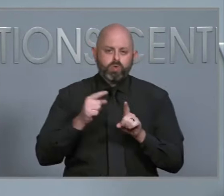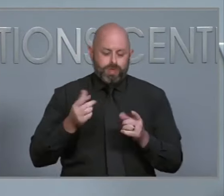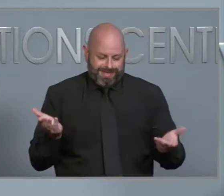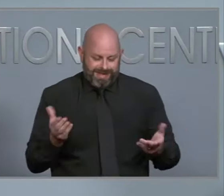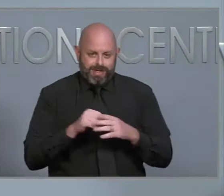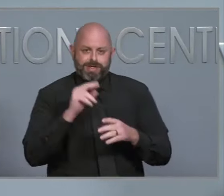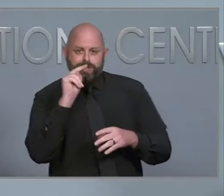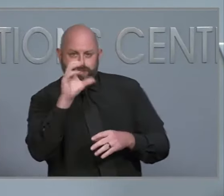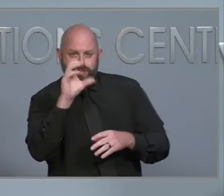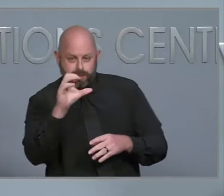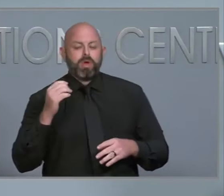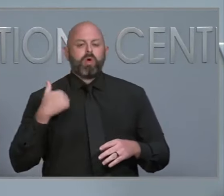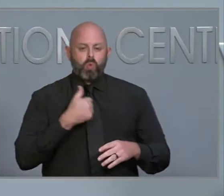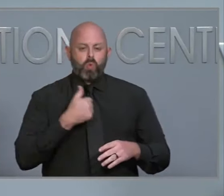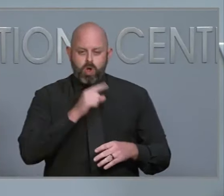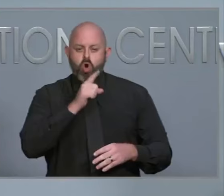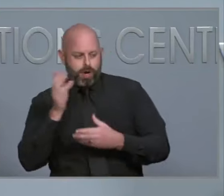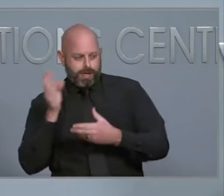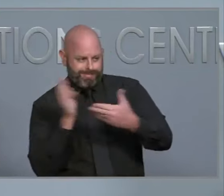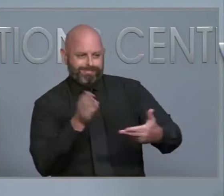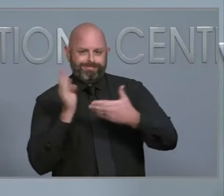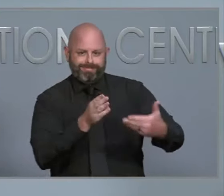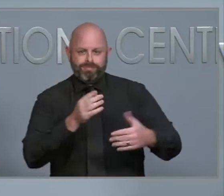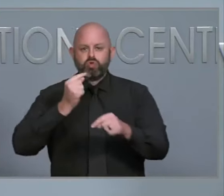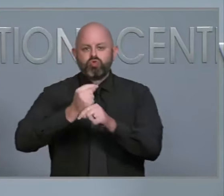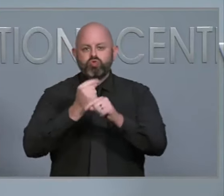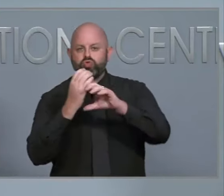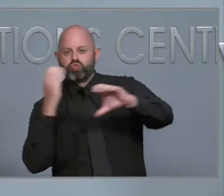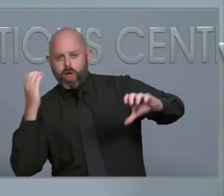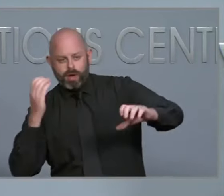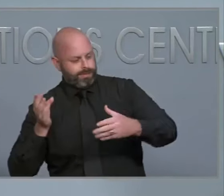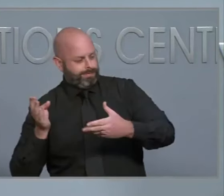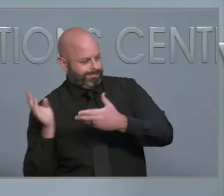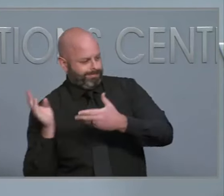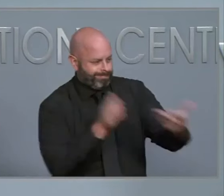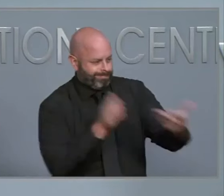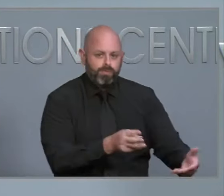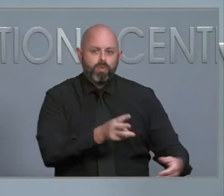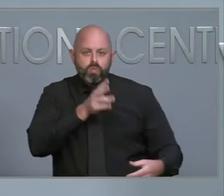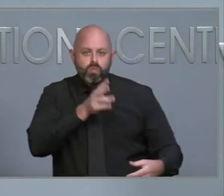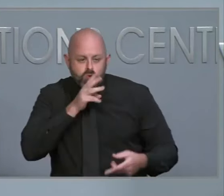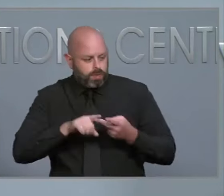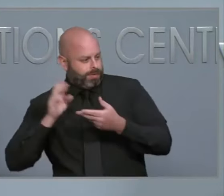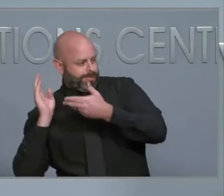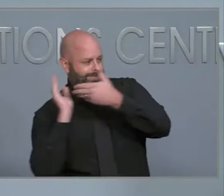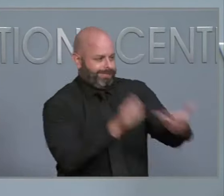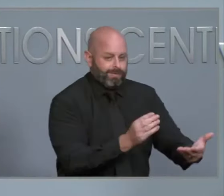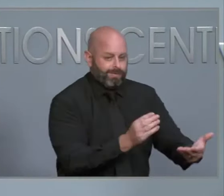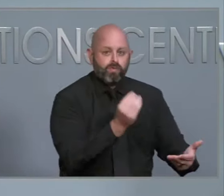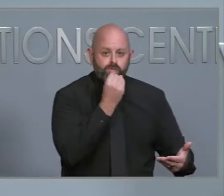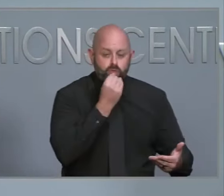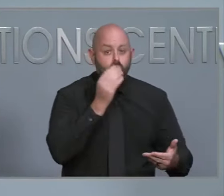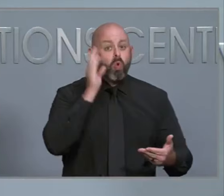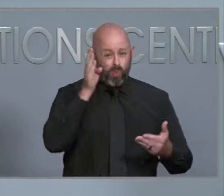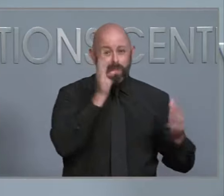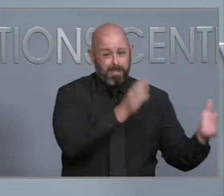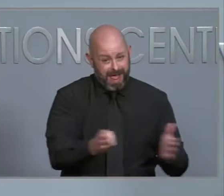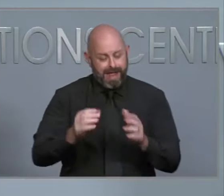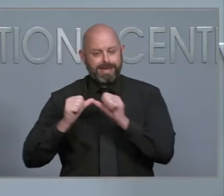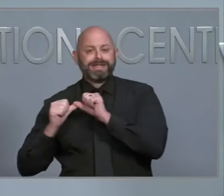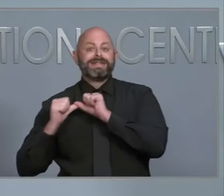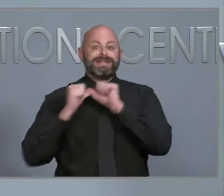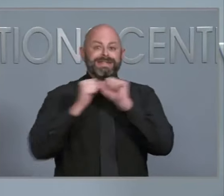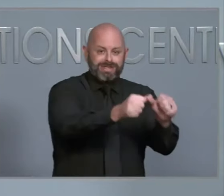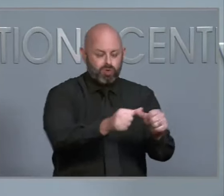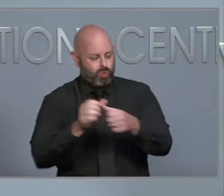into those impacted areas, particularly food and water, for an extended duration of time. As you heard a number of folks reference